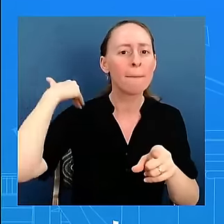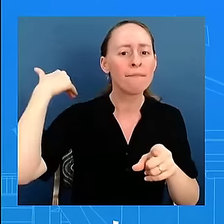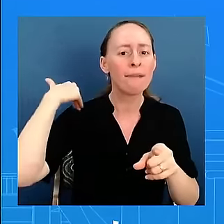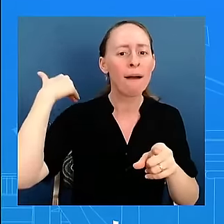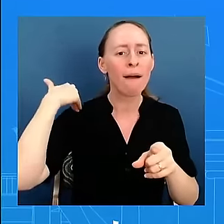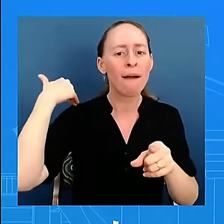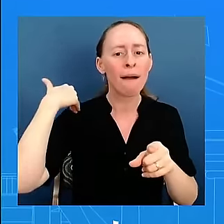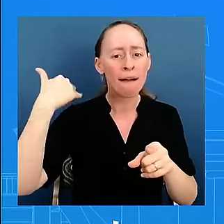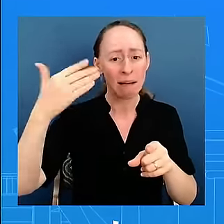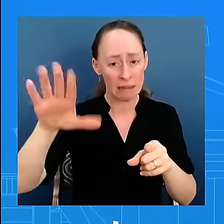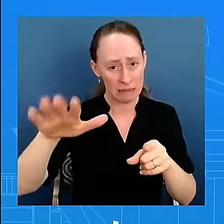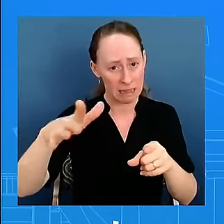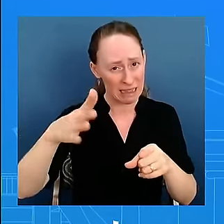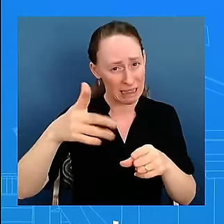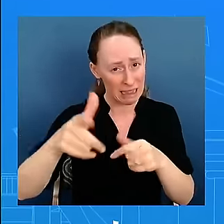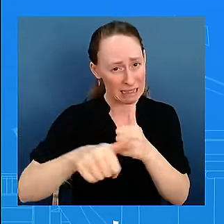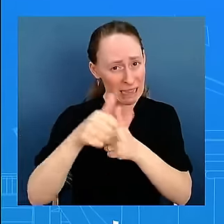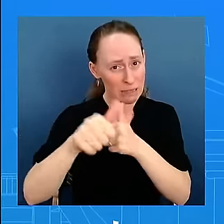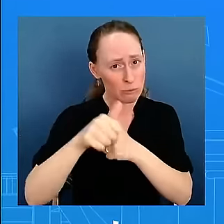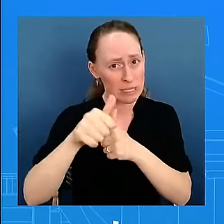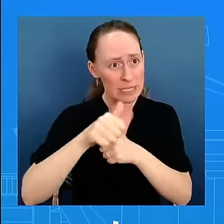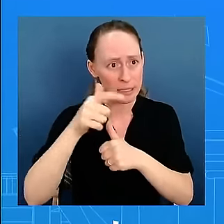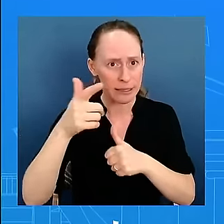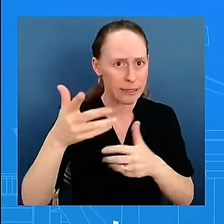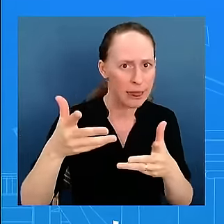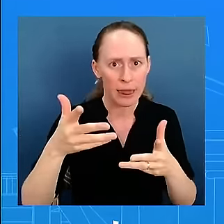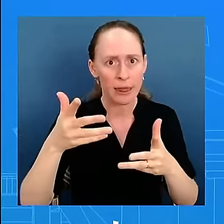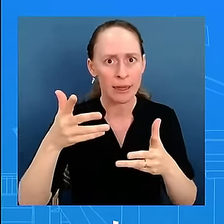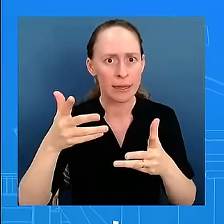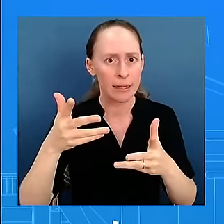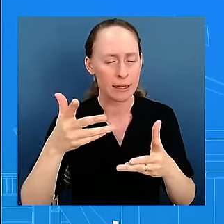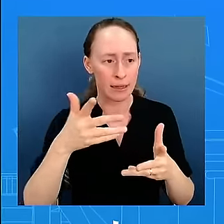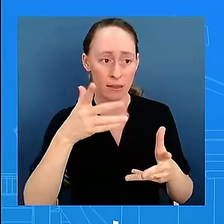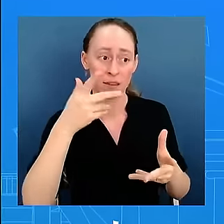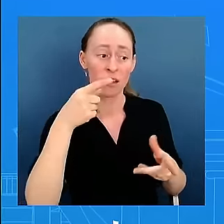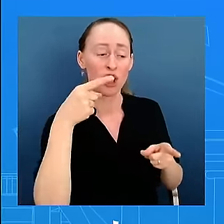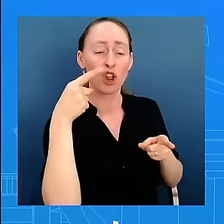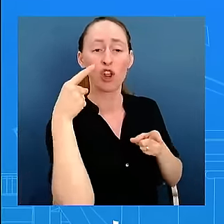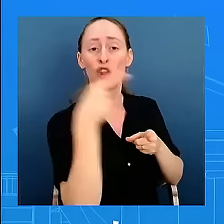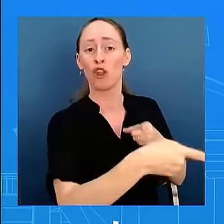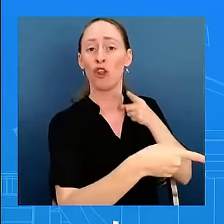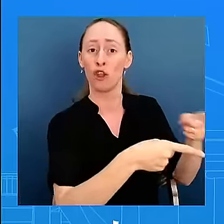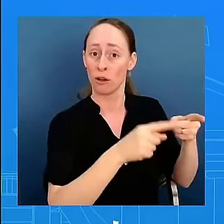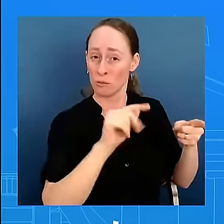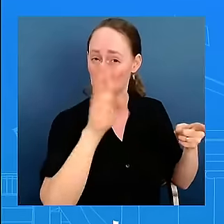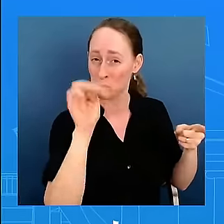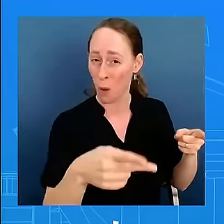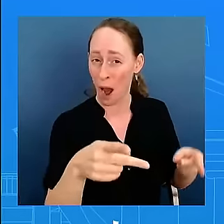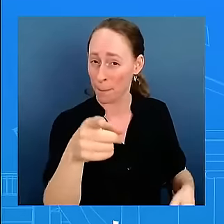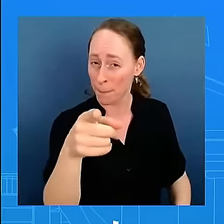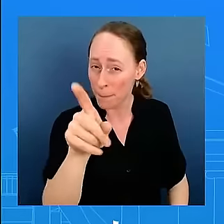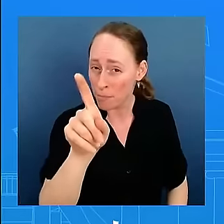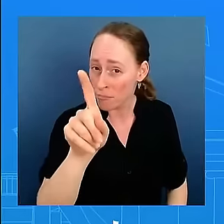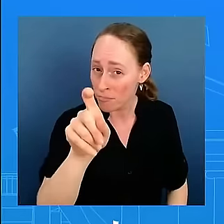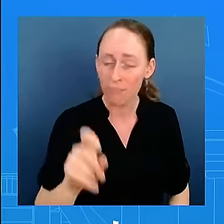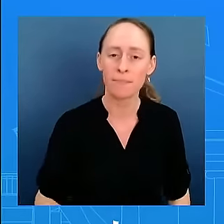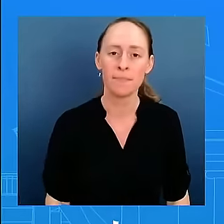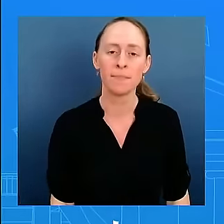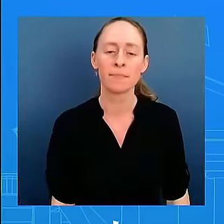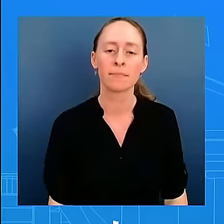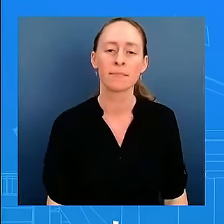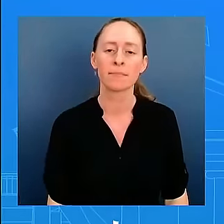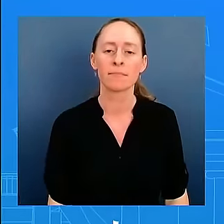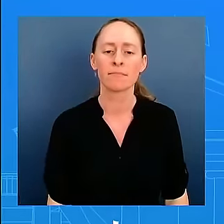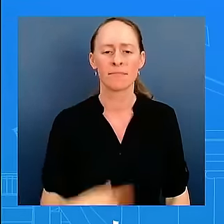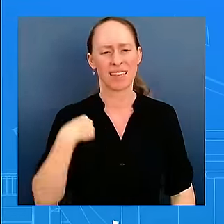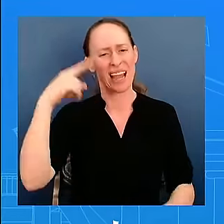it is important that we continue to talk about unity it is saving democracy making sure that